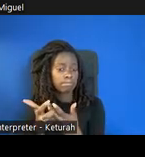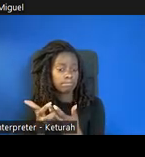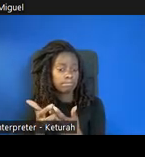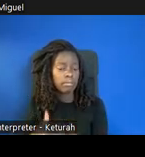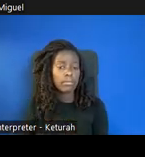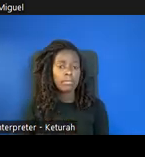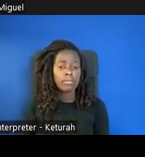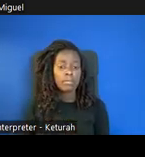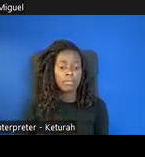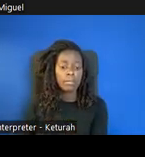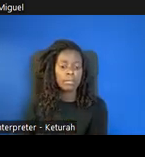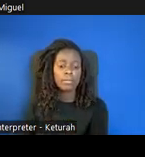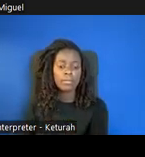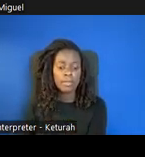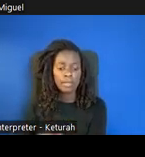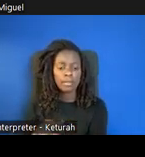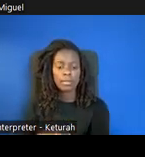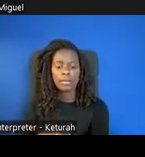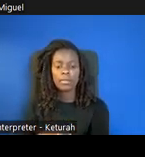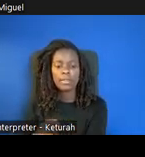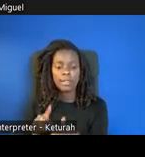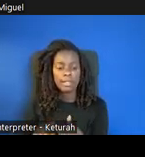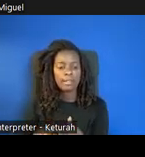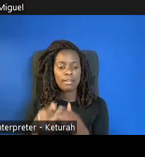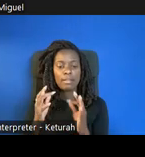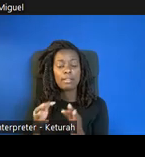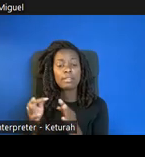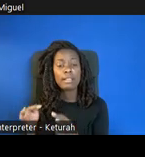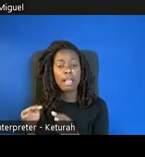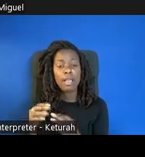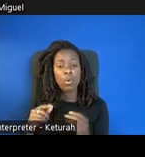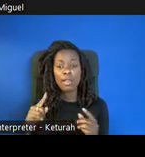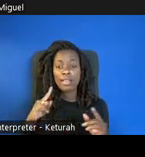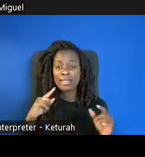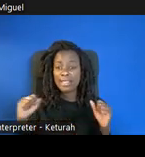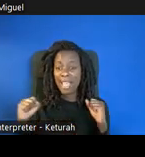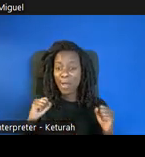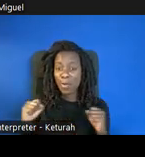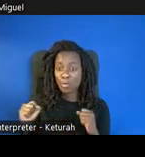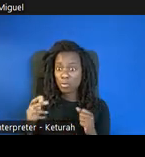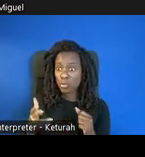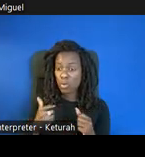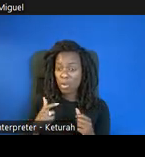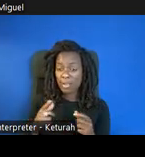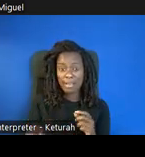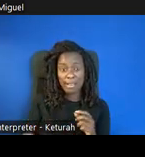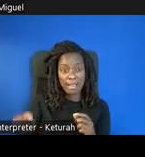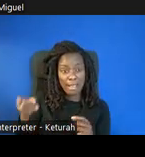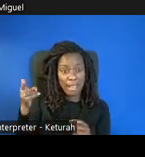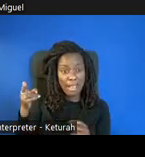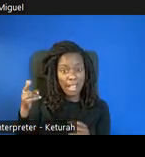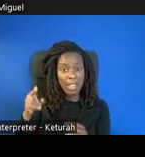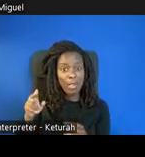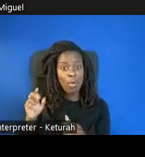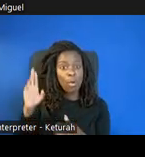Then you can pick out the sounds. Do you want the volume turned all the way up way down? Do you want the sound off? Some kids don't like the